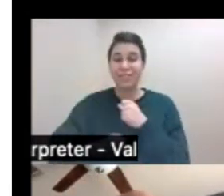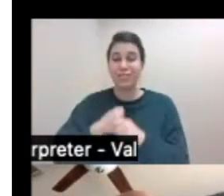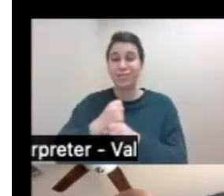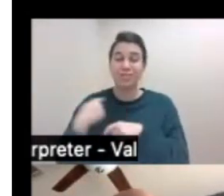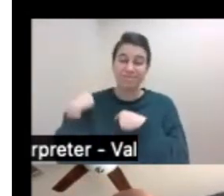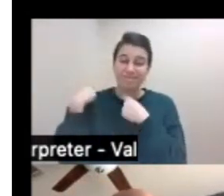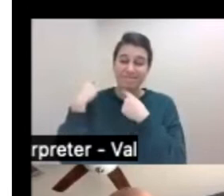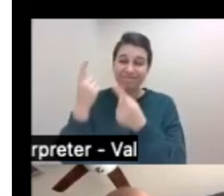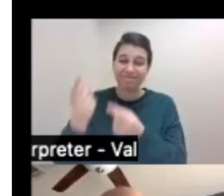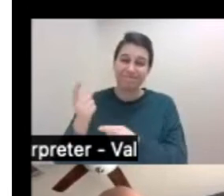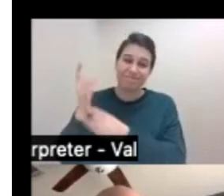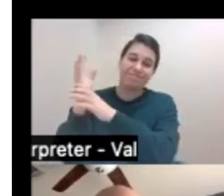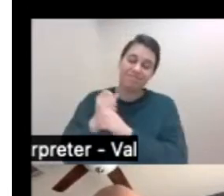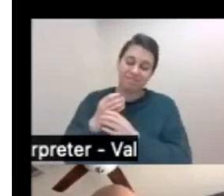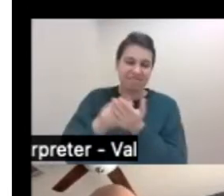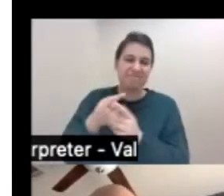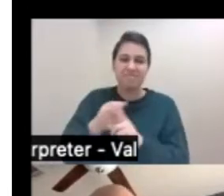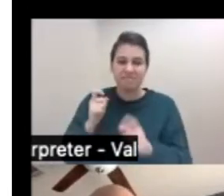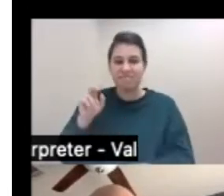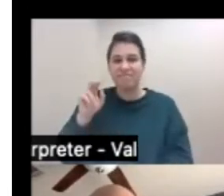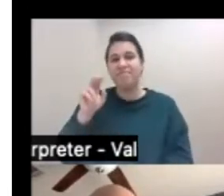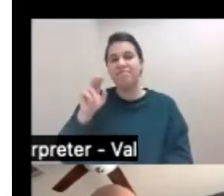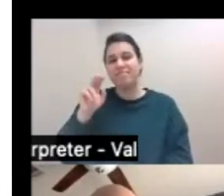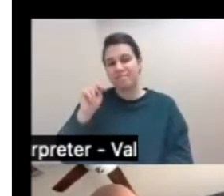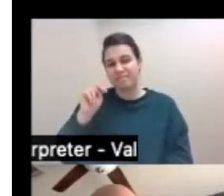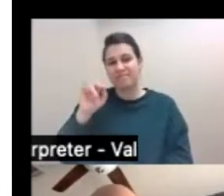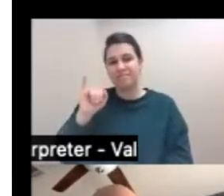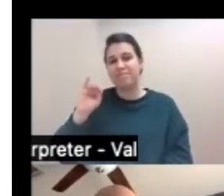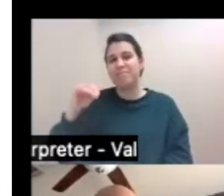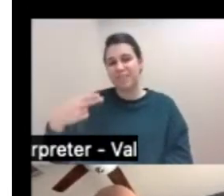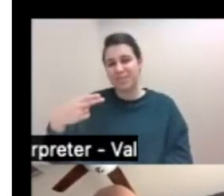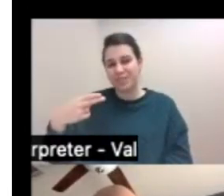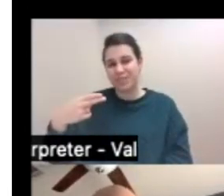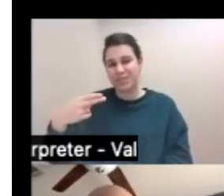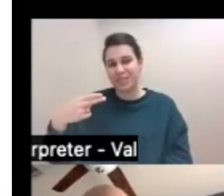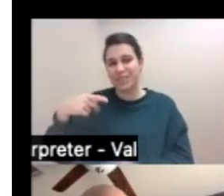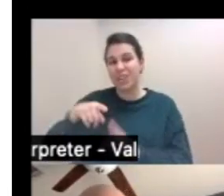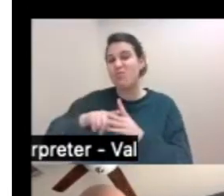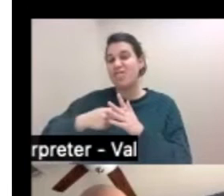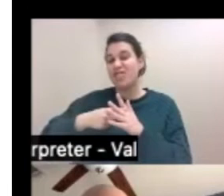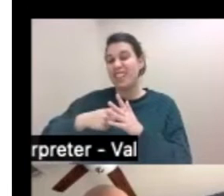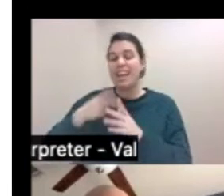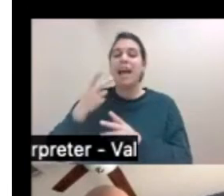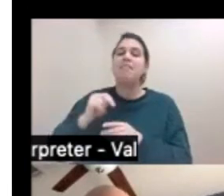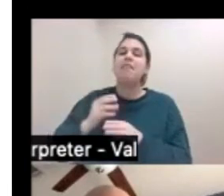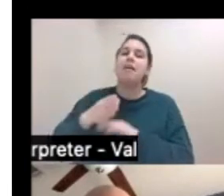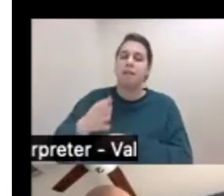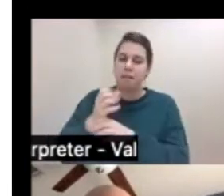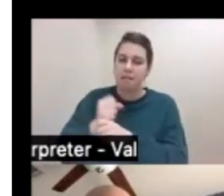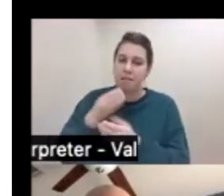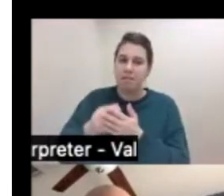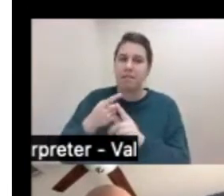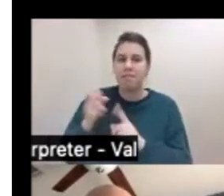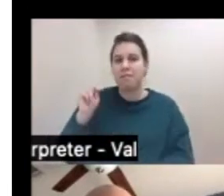from the National Institute of Health. The original funding was received from the National Institute of Mental Health. And after